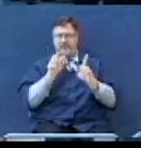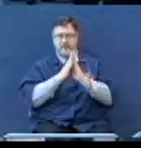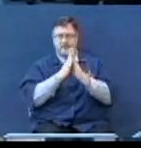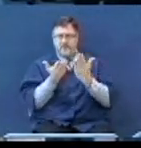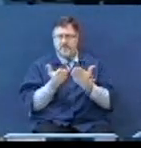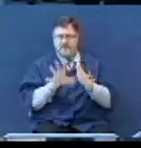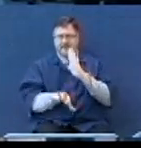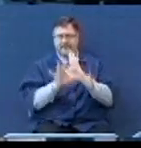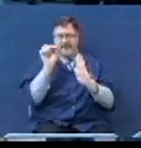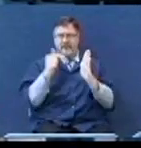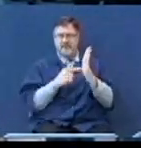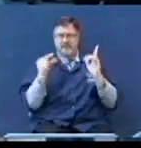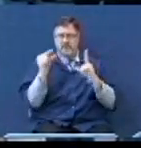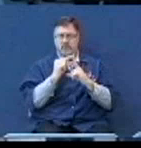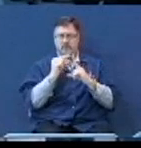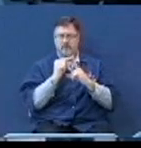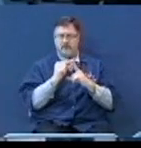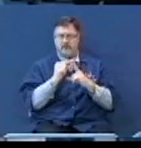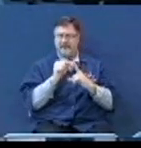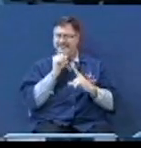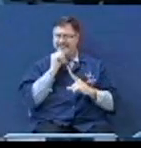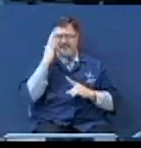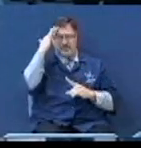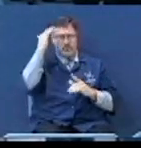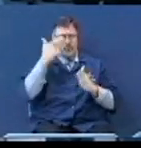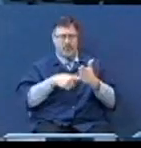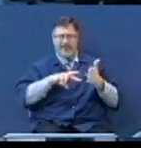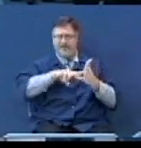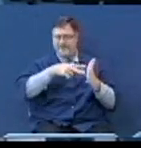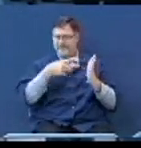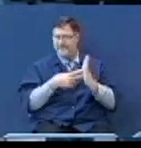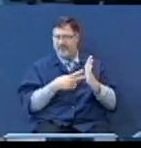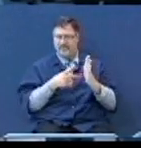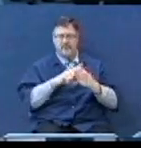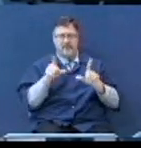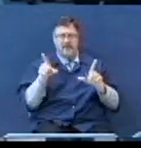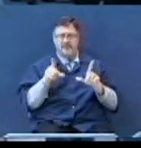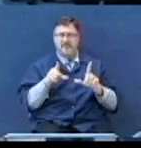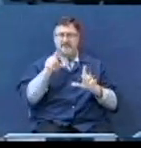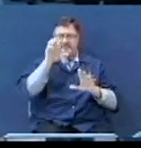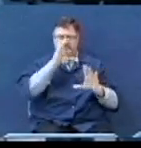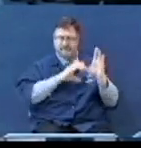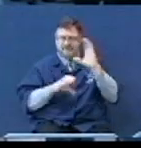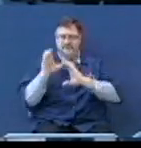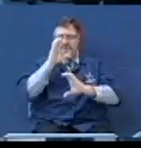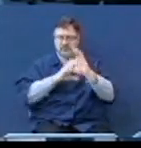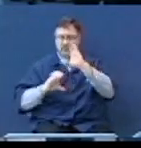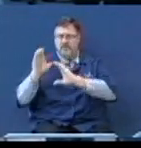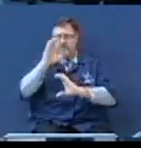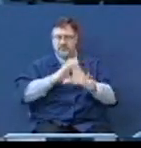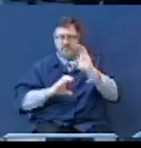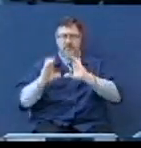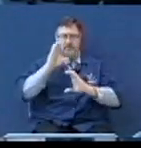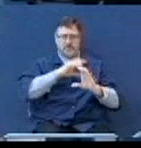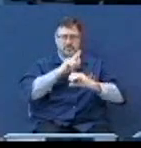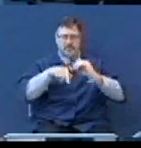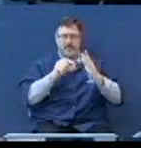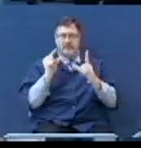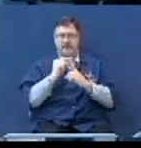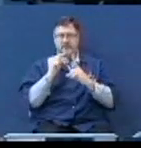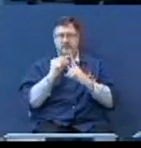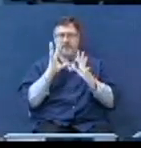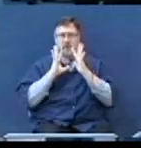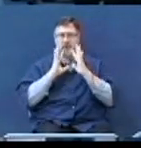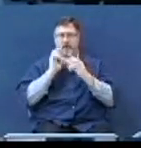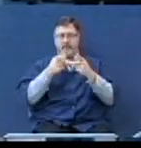and I found this word. really wasn't familiar with it but I done a lot of digging into it. I want to speak this morning